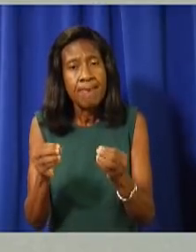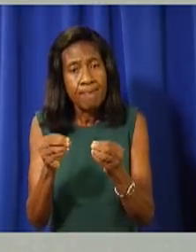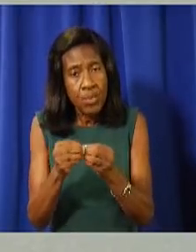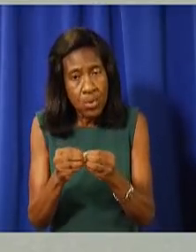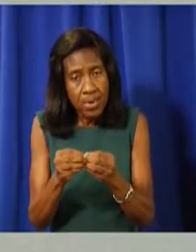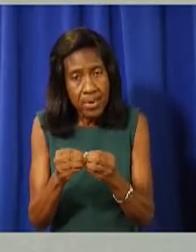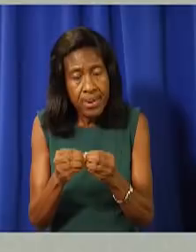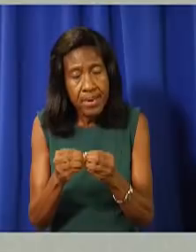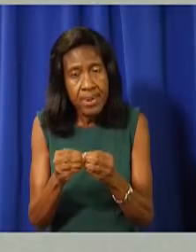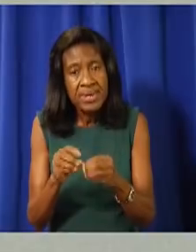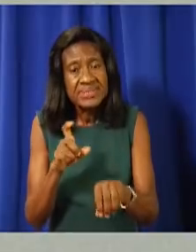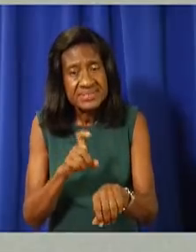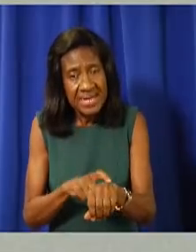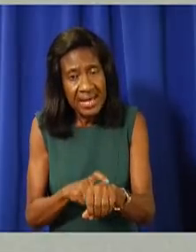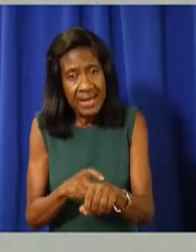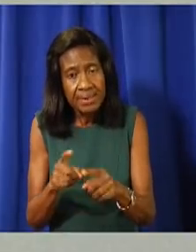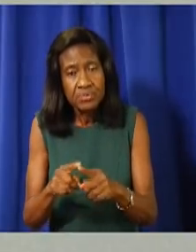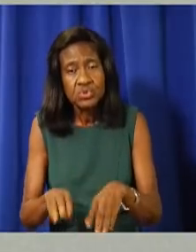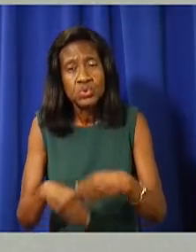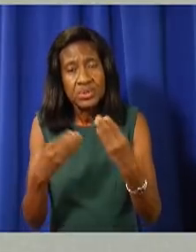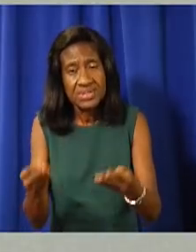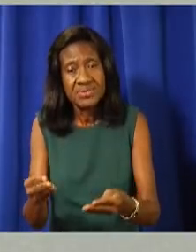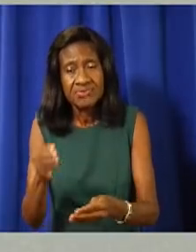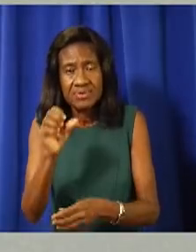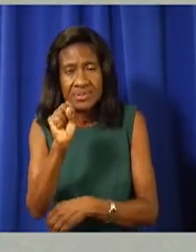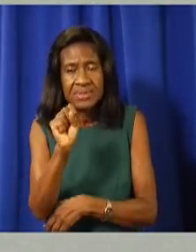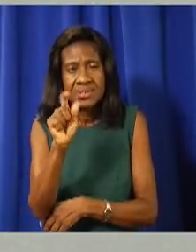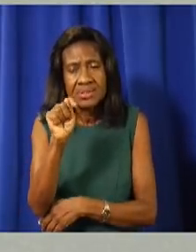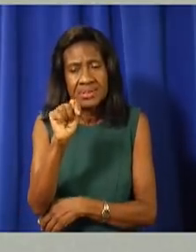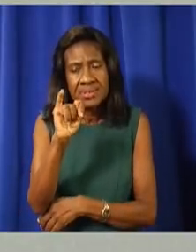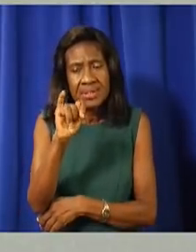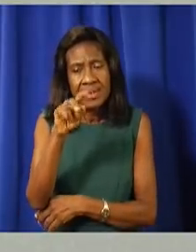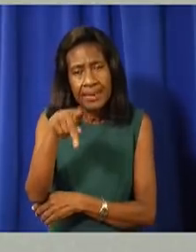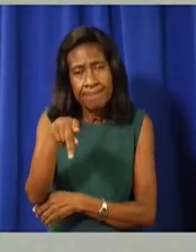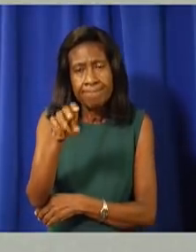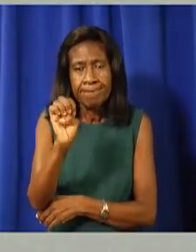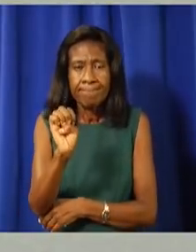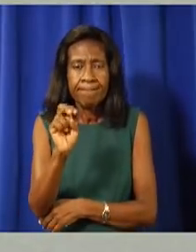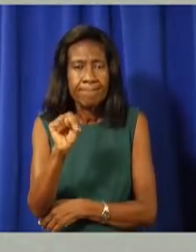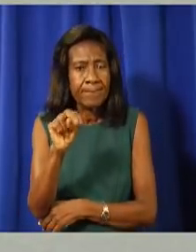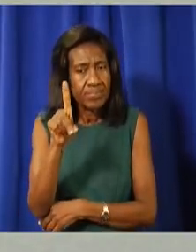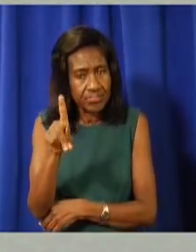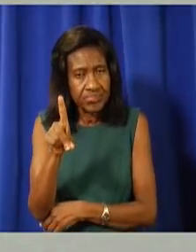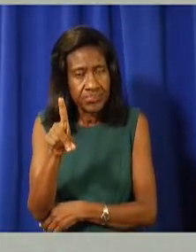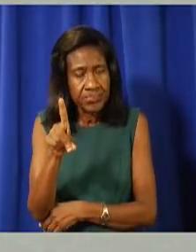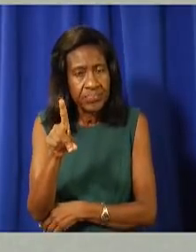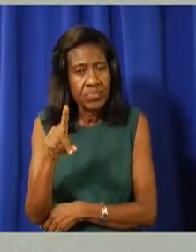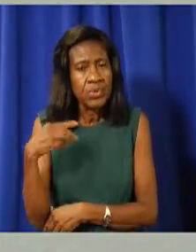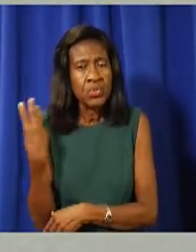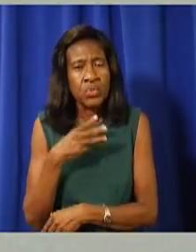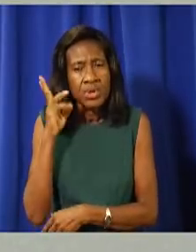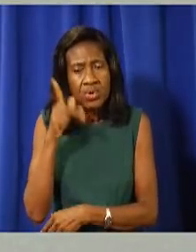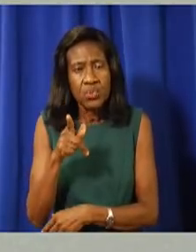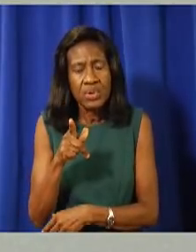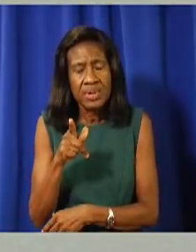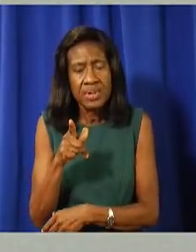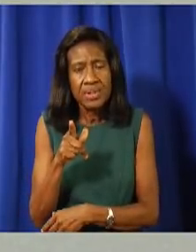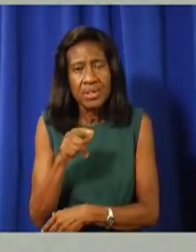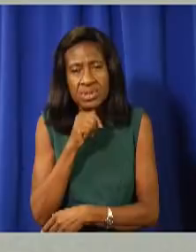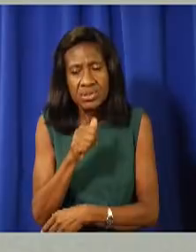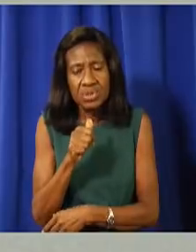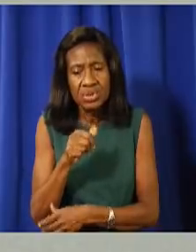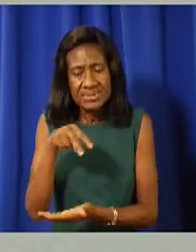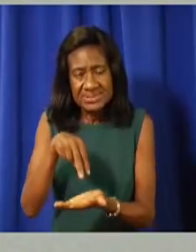We will not stand aside and see Caymanians and Caymanian businesses collapse and disappear